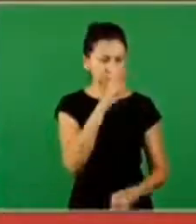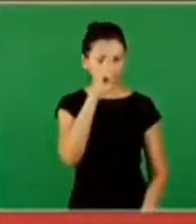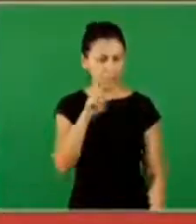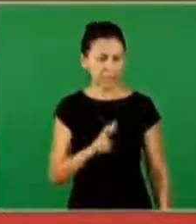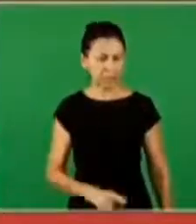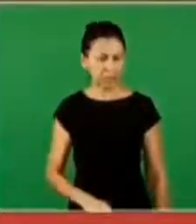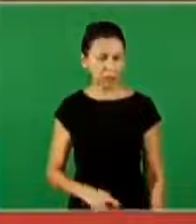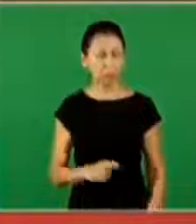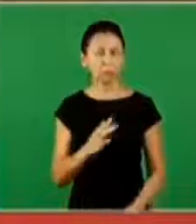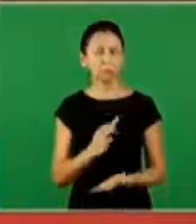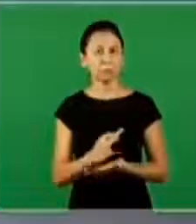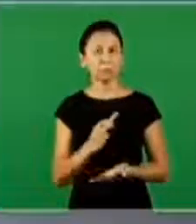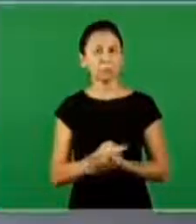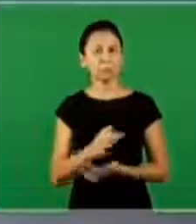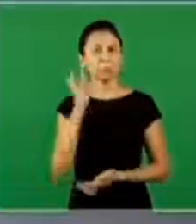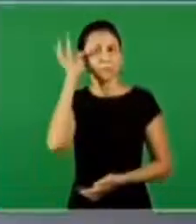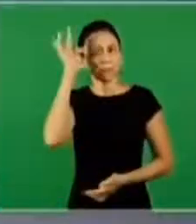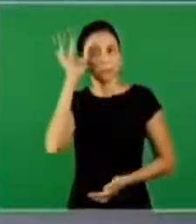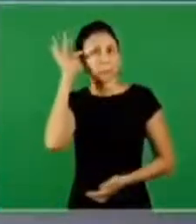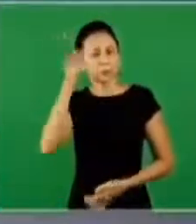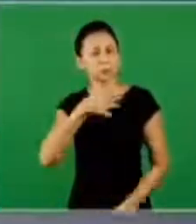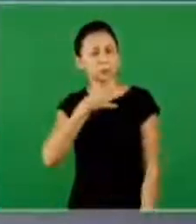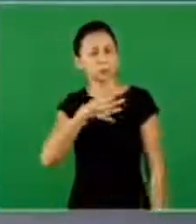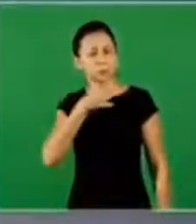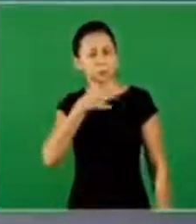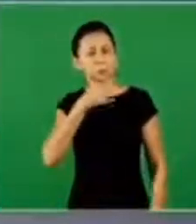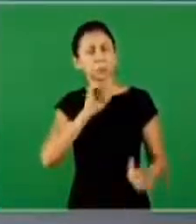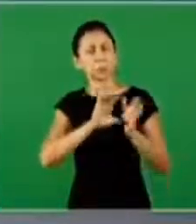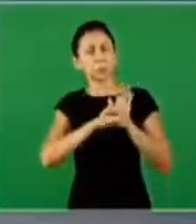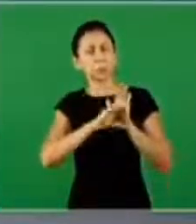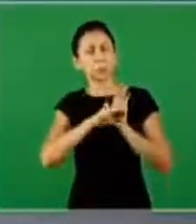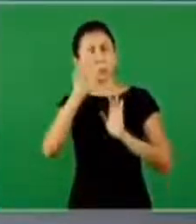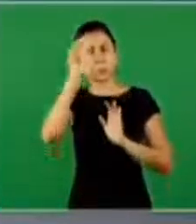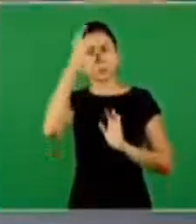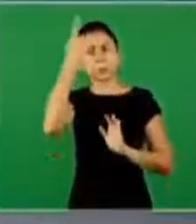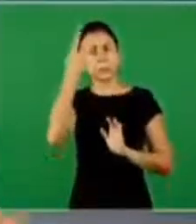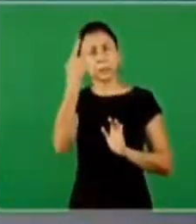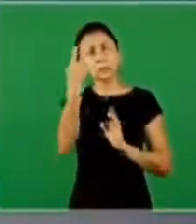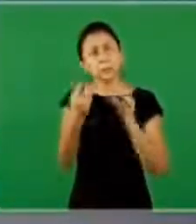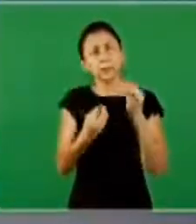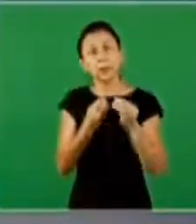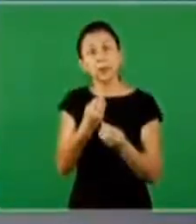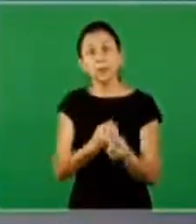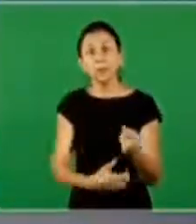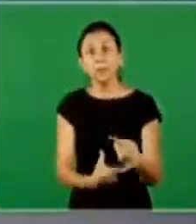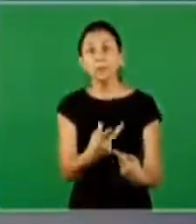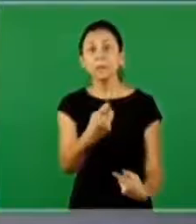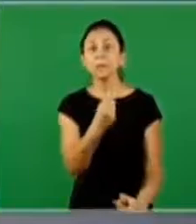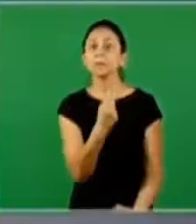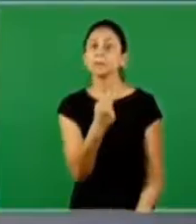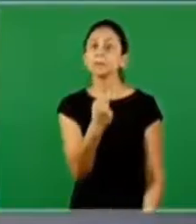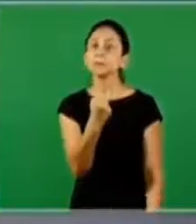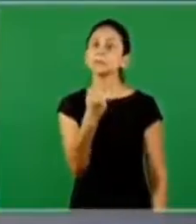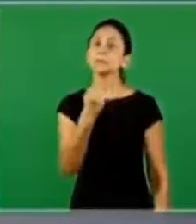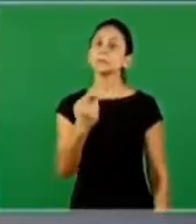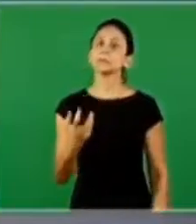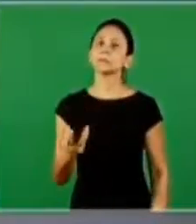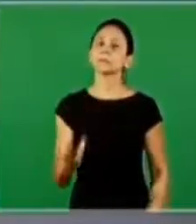world human reason philosophy your arguments the concepts the ideas how did they overcome this